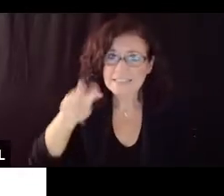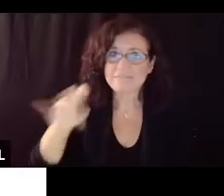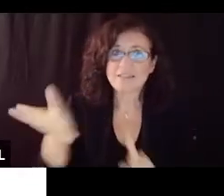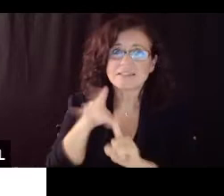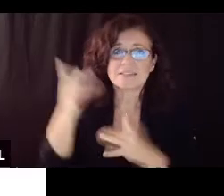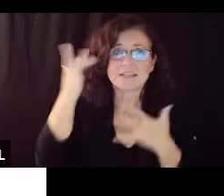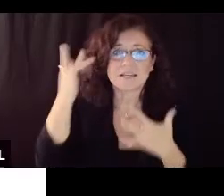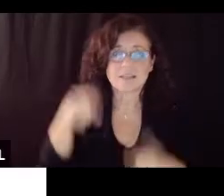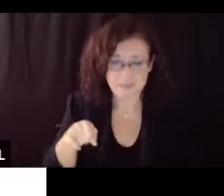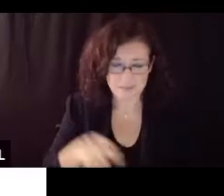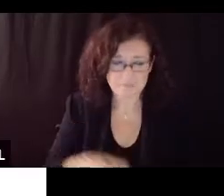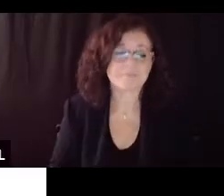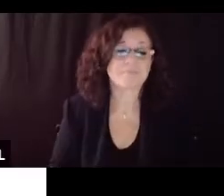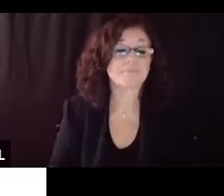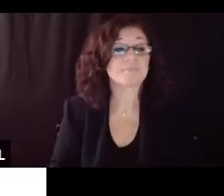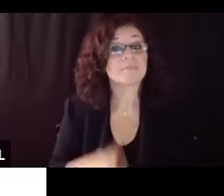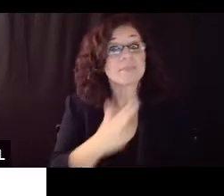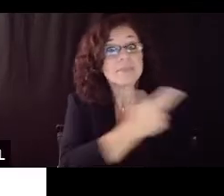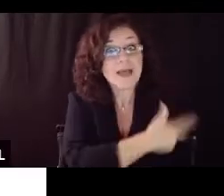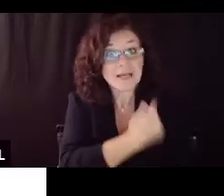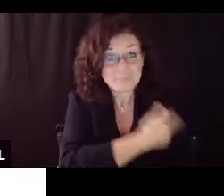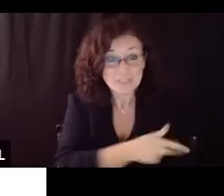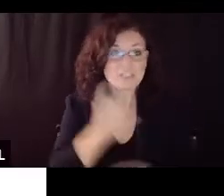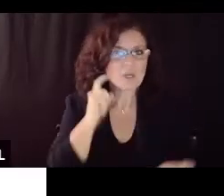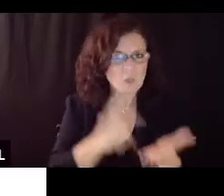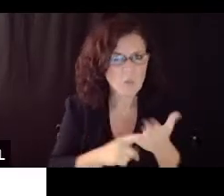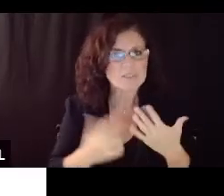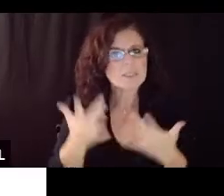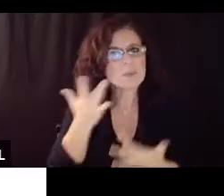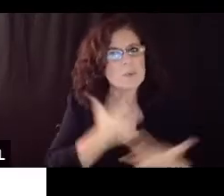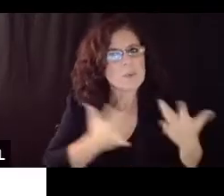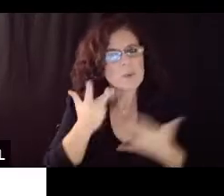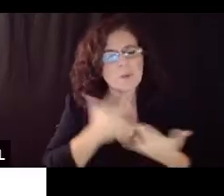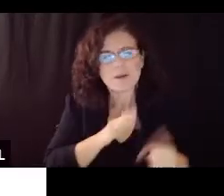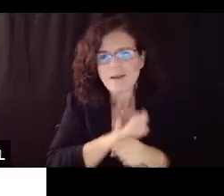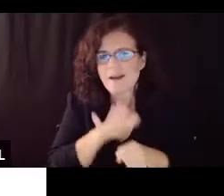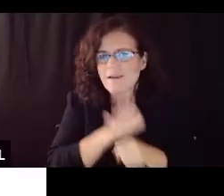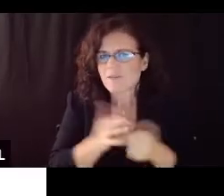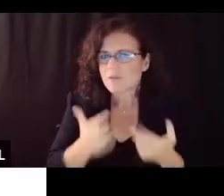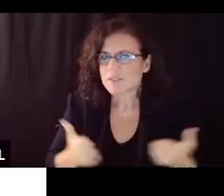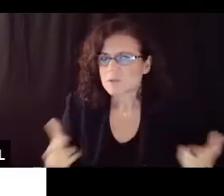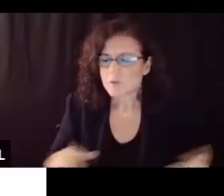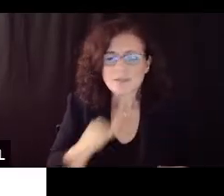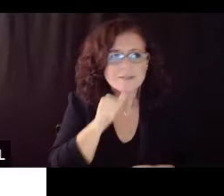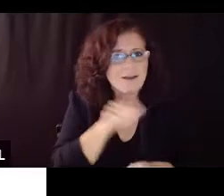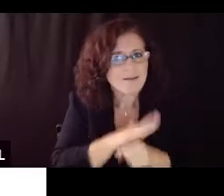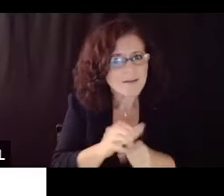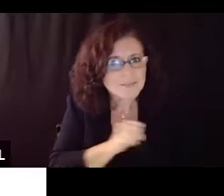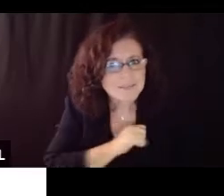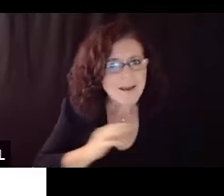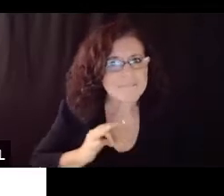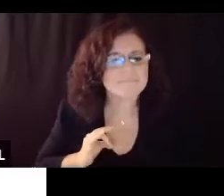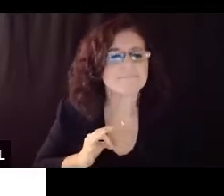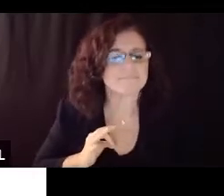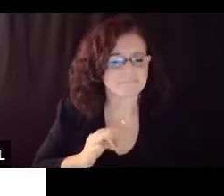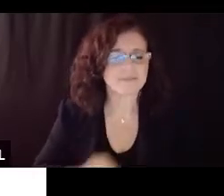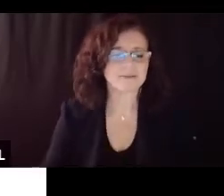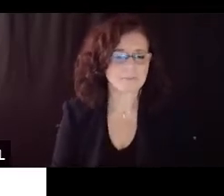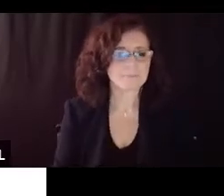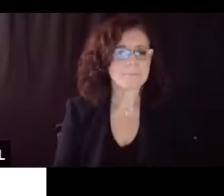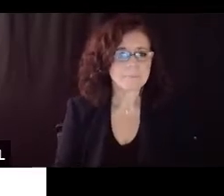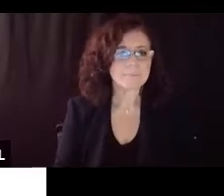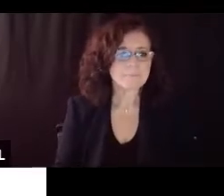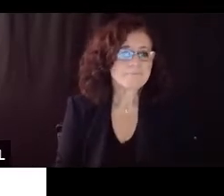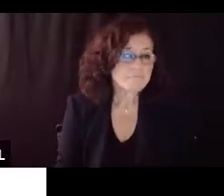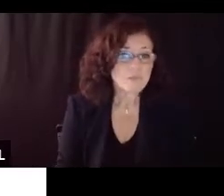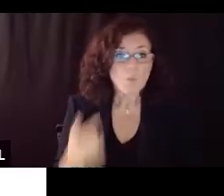now particularly related to strains and staffing um we do anticipate an increase an ongoing increase in